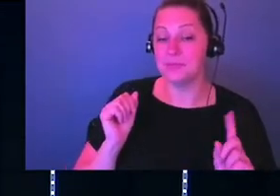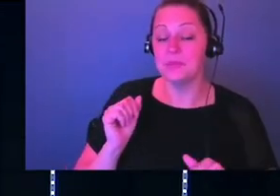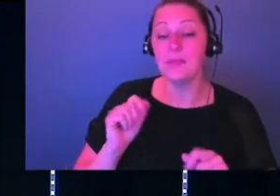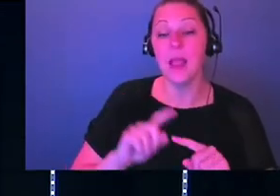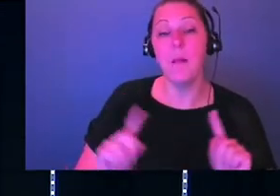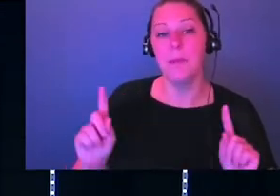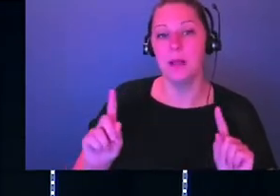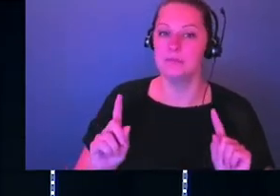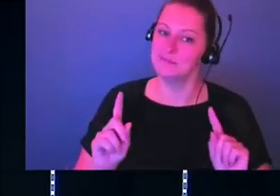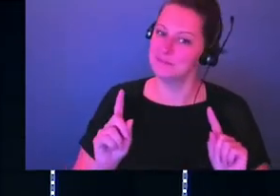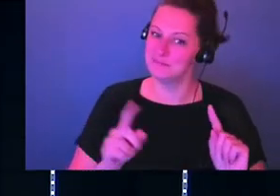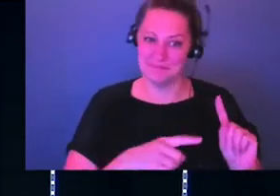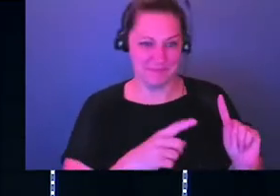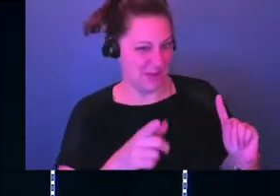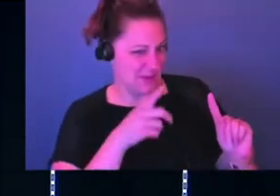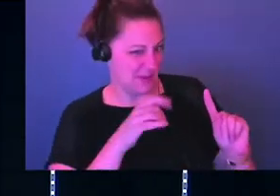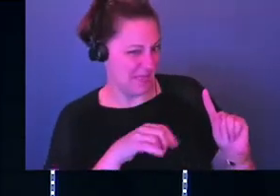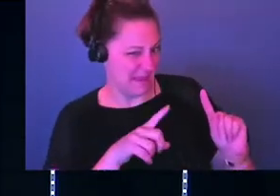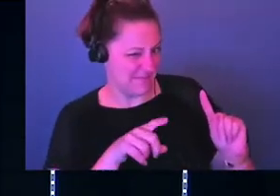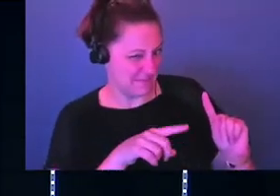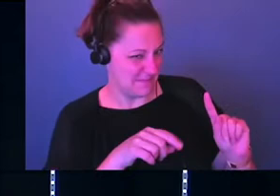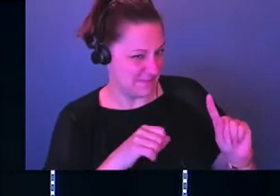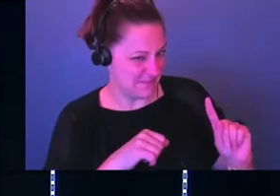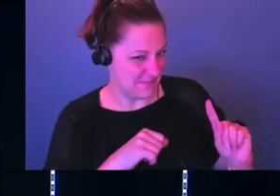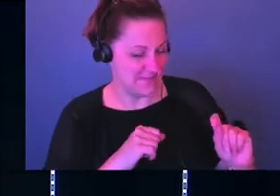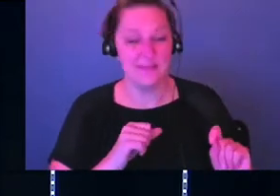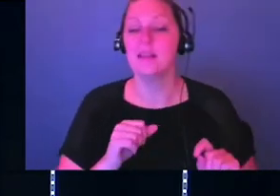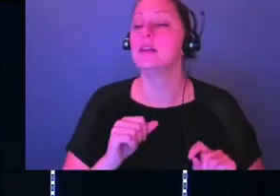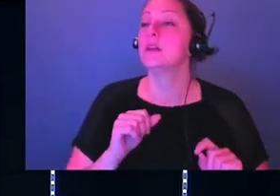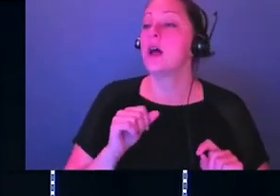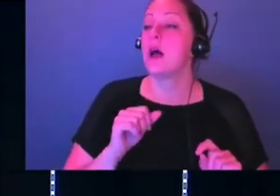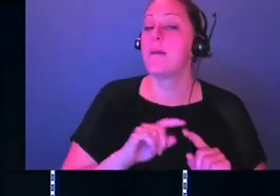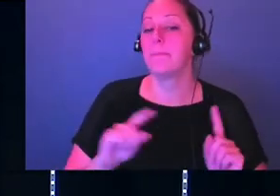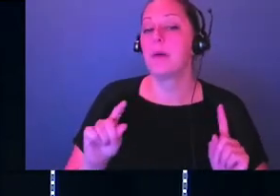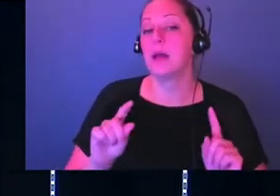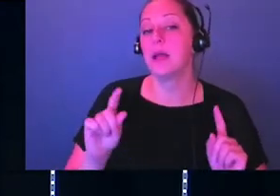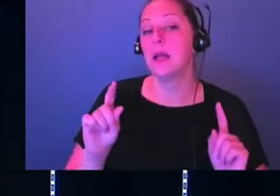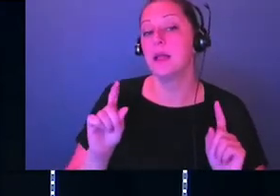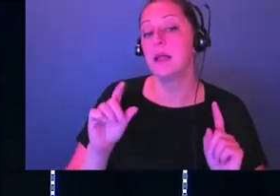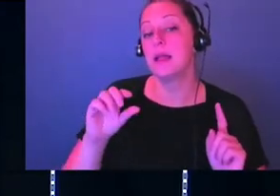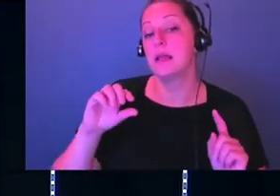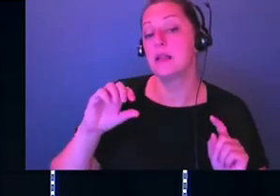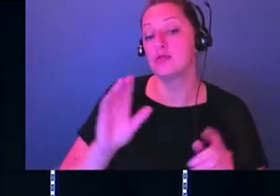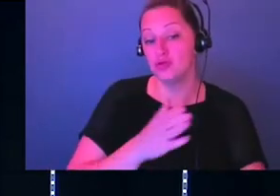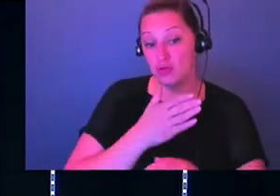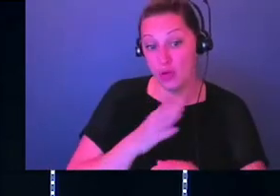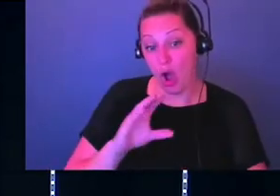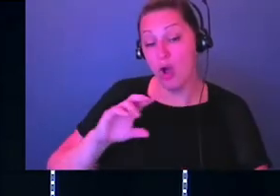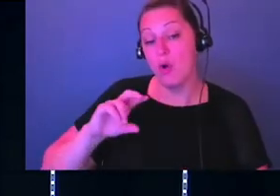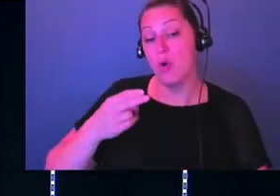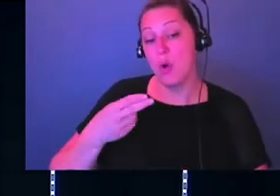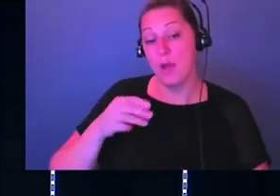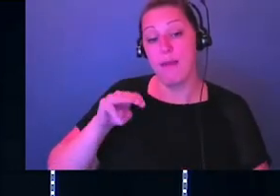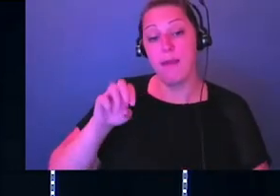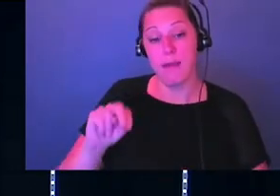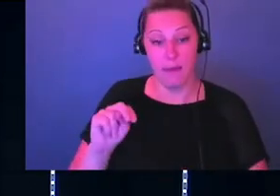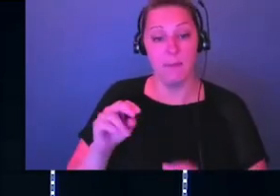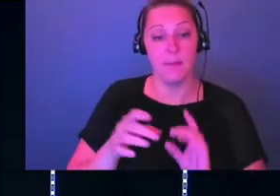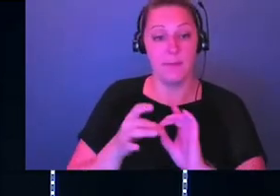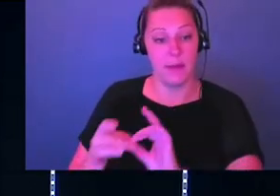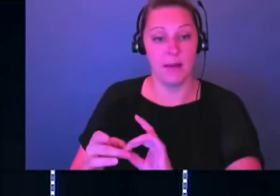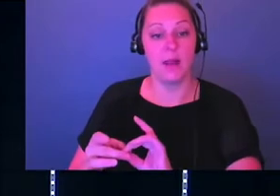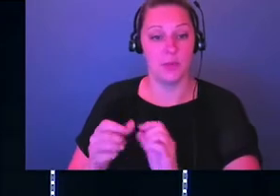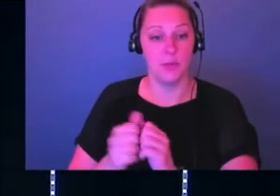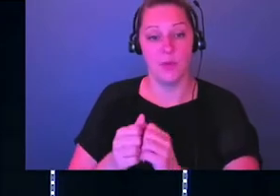that's what this, hey, let's go. Who did it? Come on. But it's a song or hymn of praise, tehillah. So fun